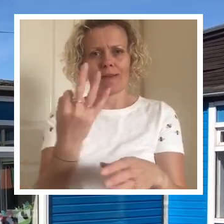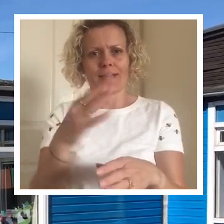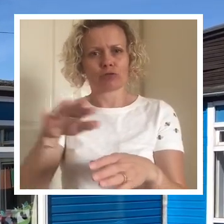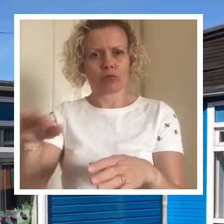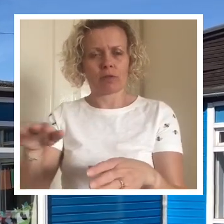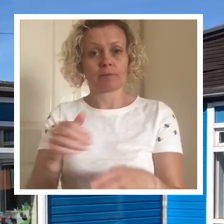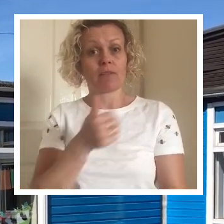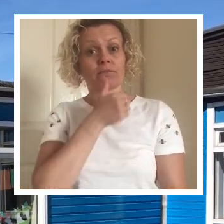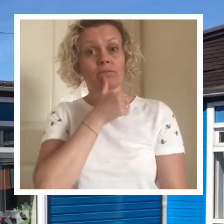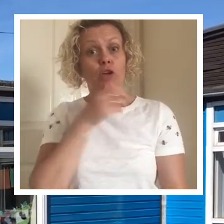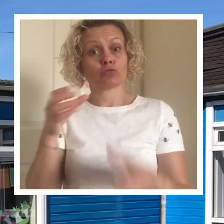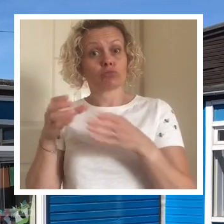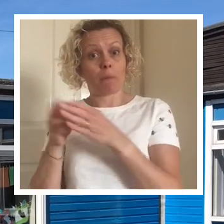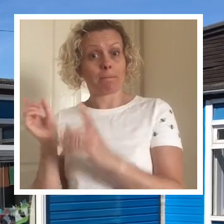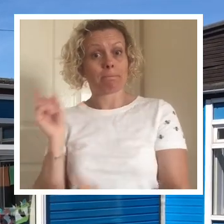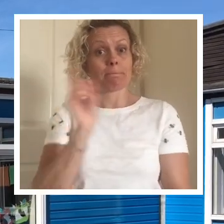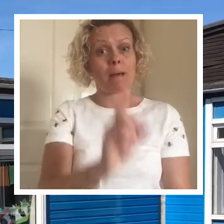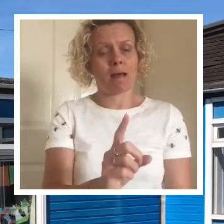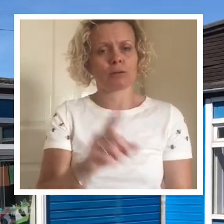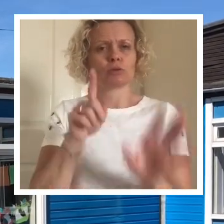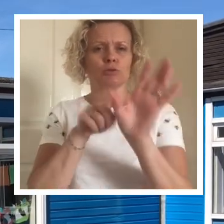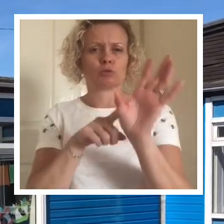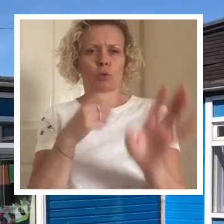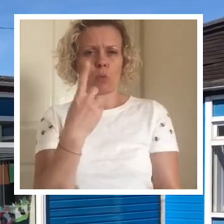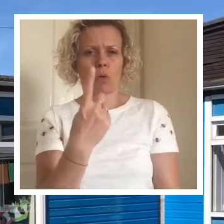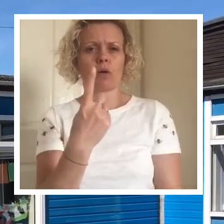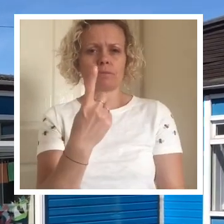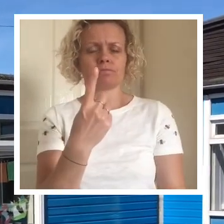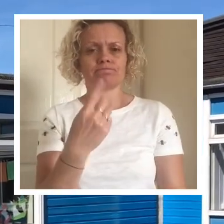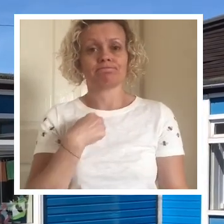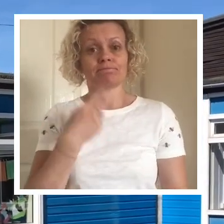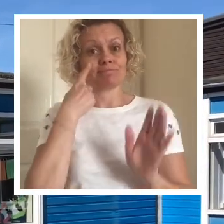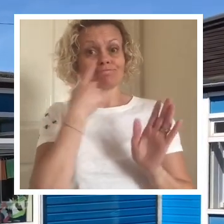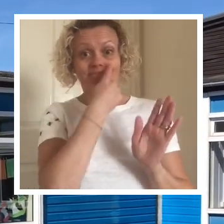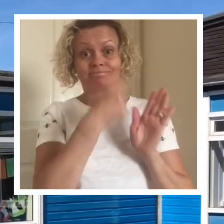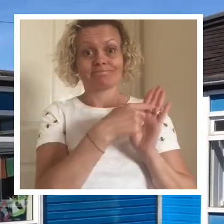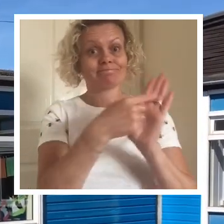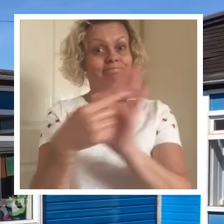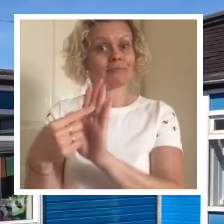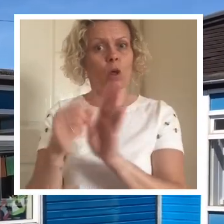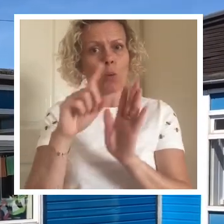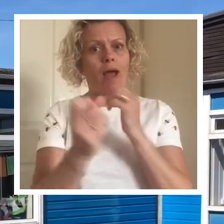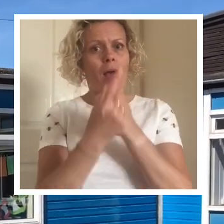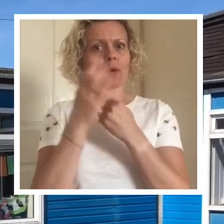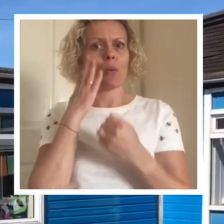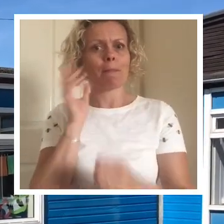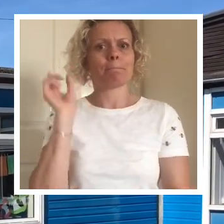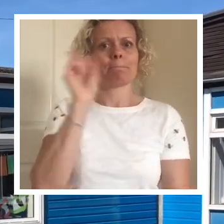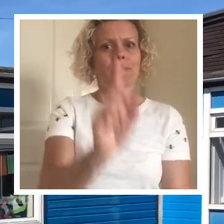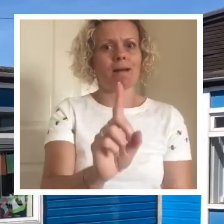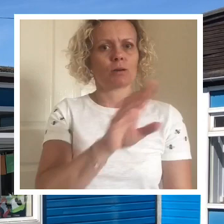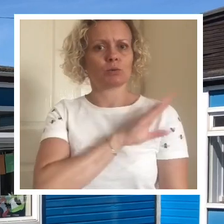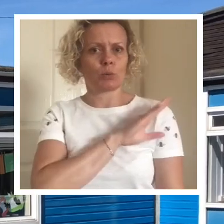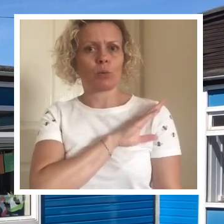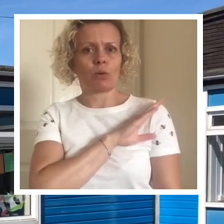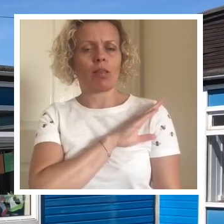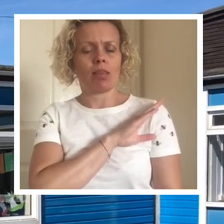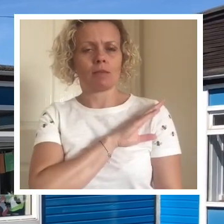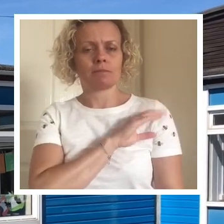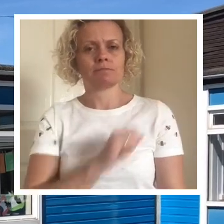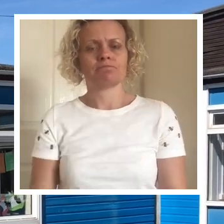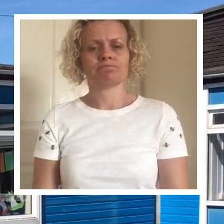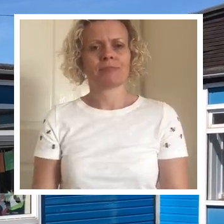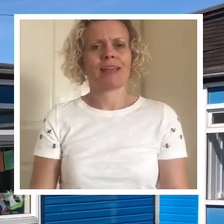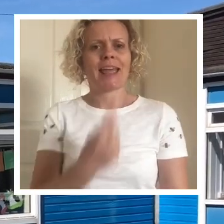The first group coming back will be from year one so what I'm going to do is show you what will happen for a typical pod